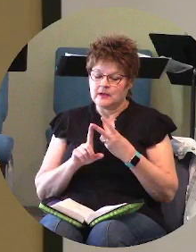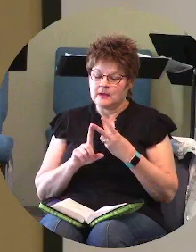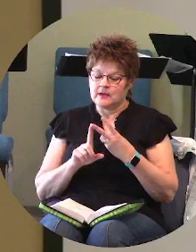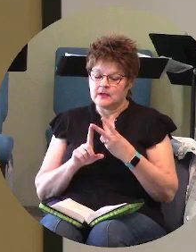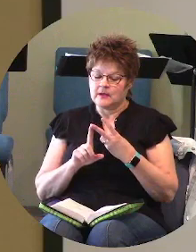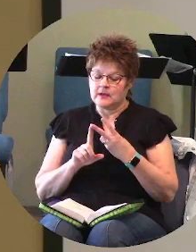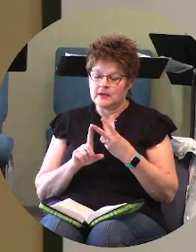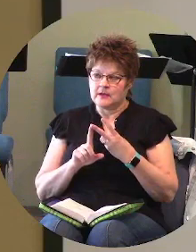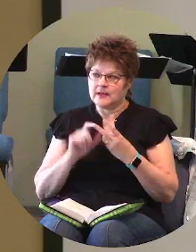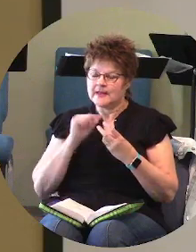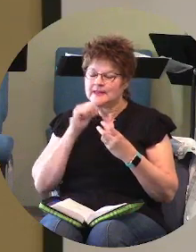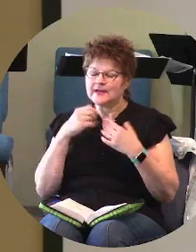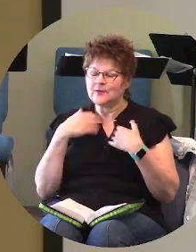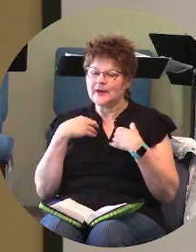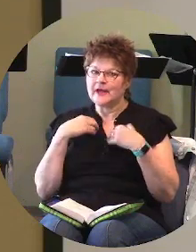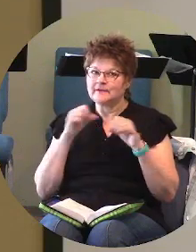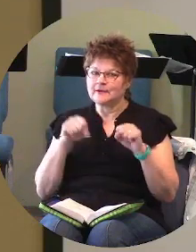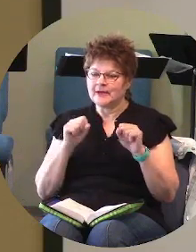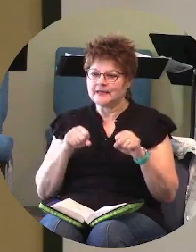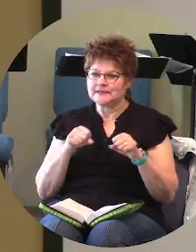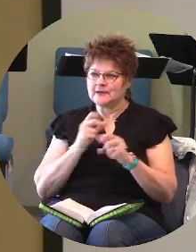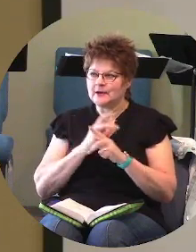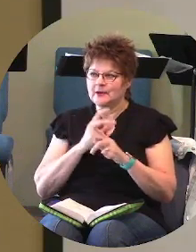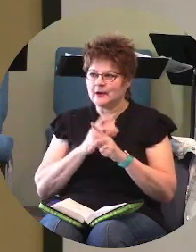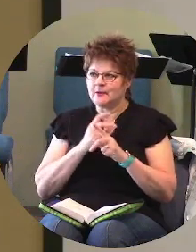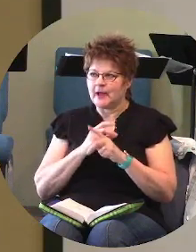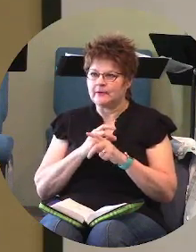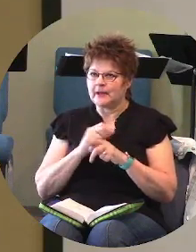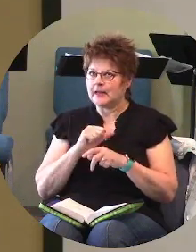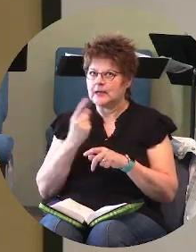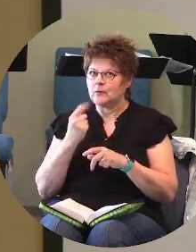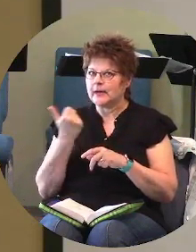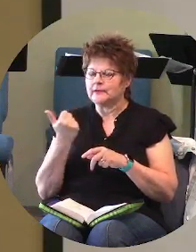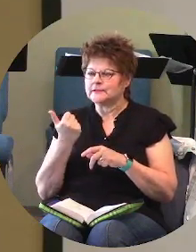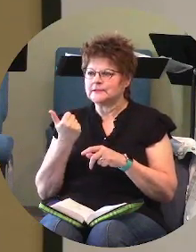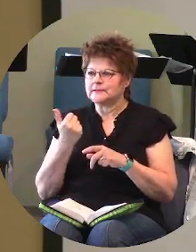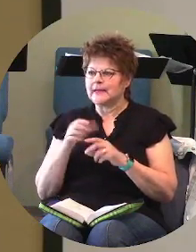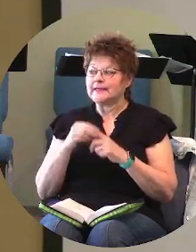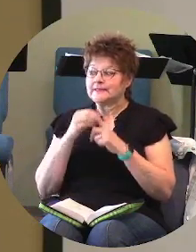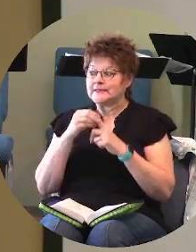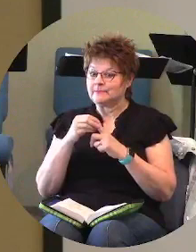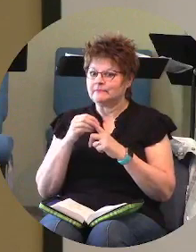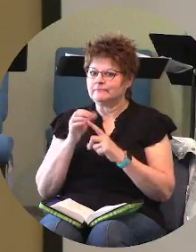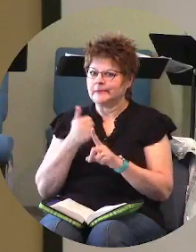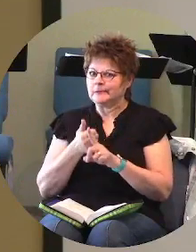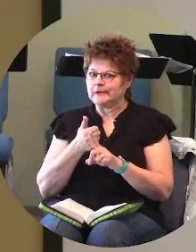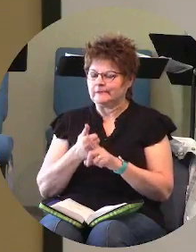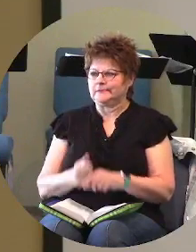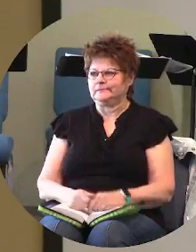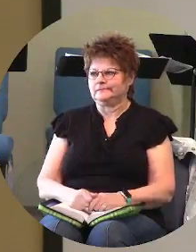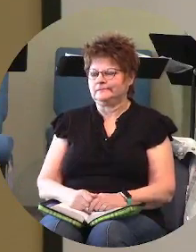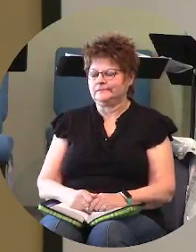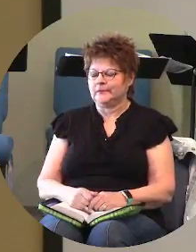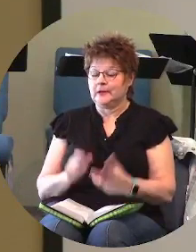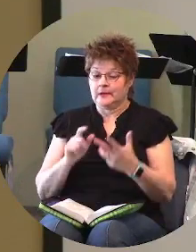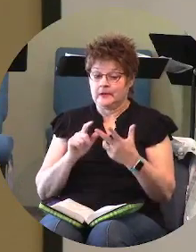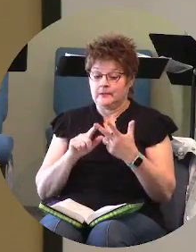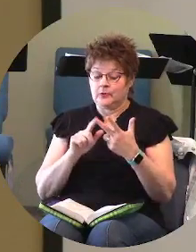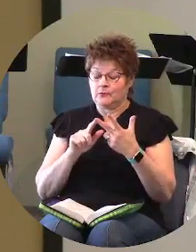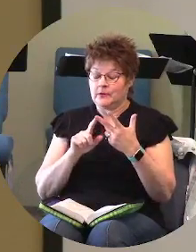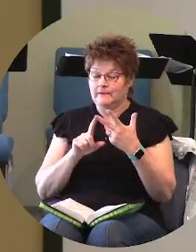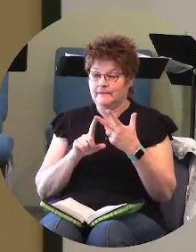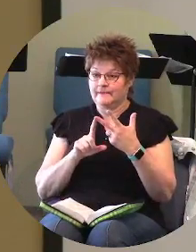they do not have the capacity to care about anyone but themselves that was number two number three